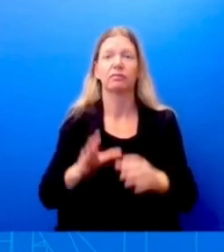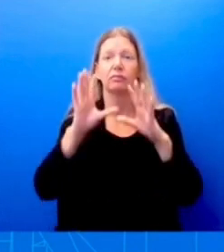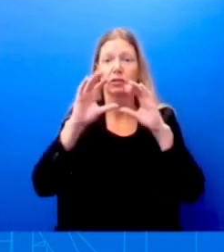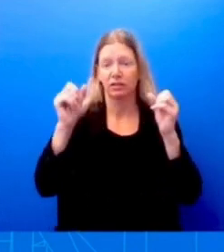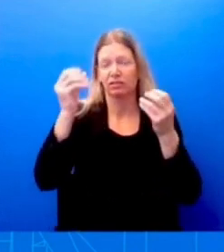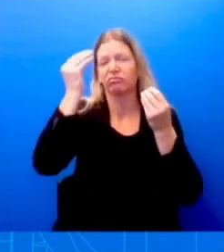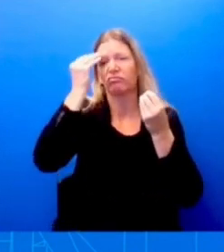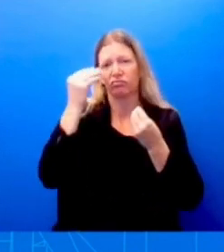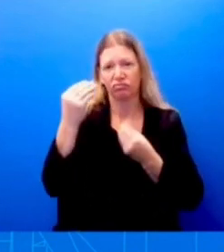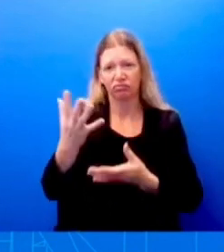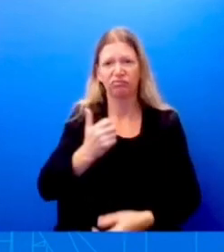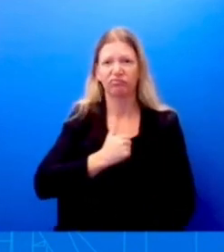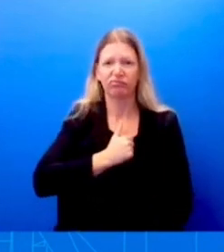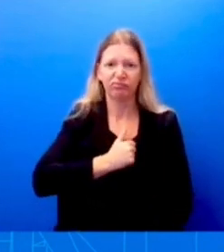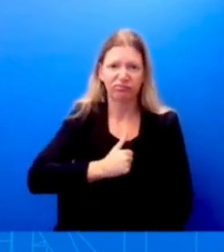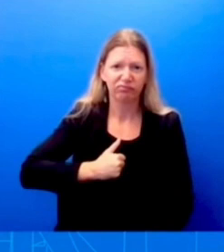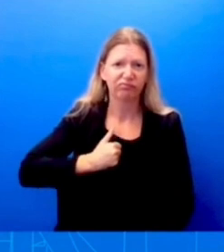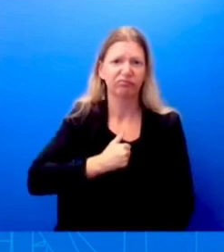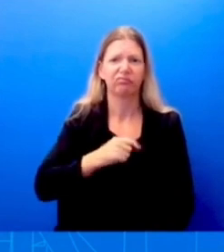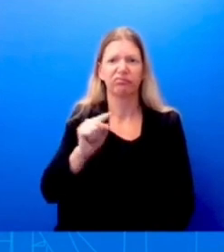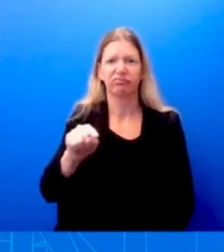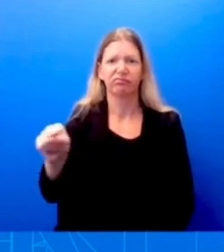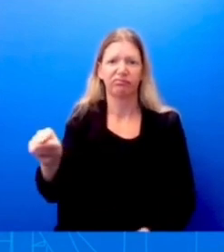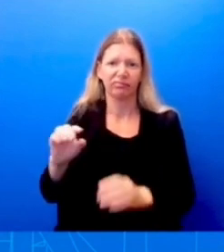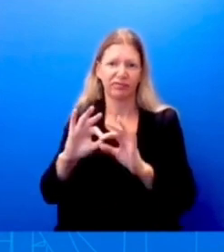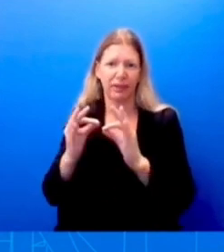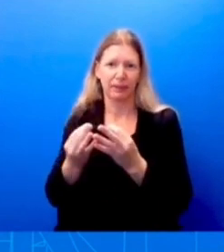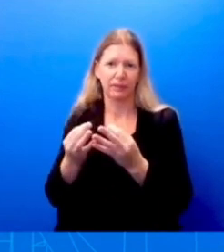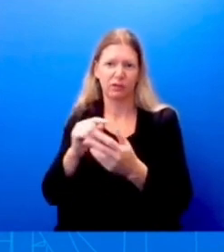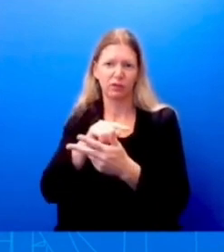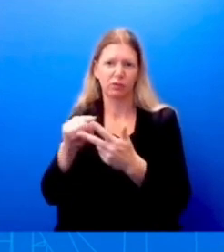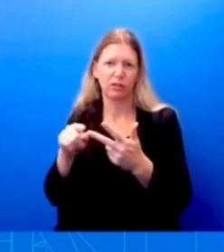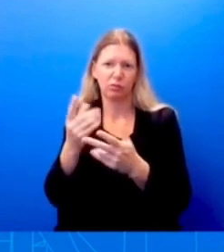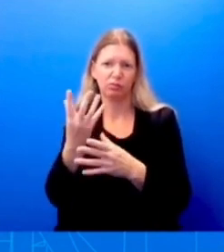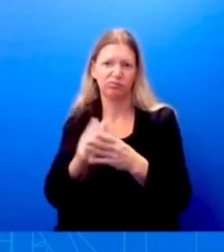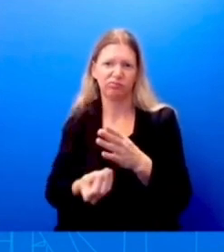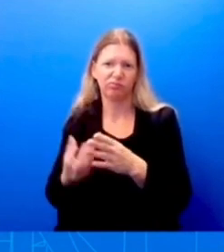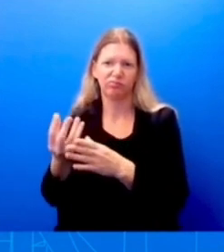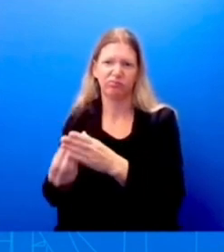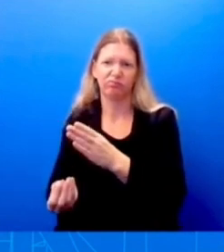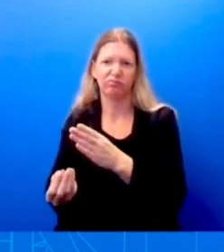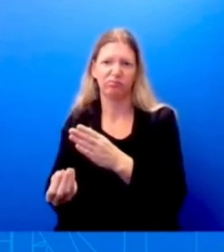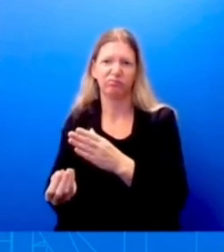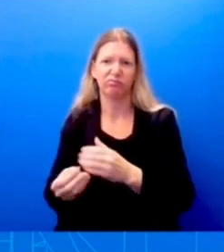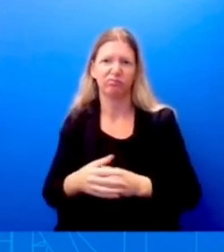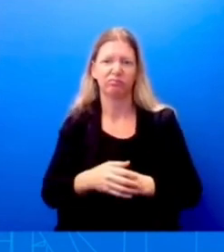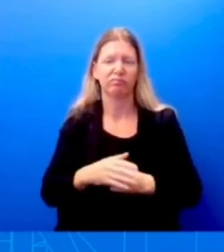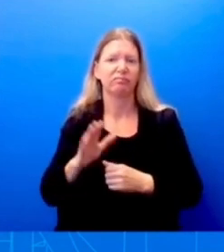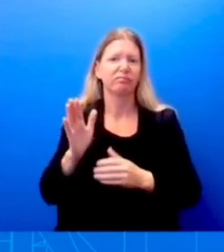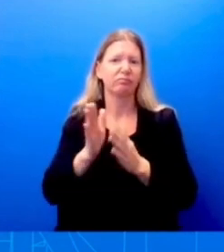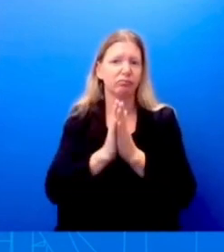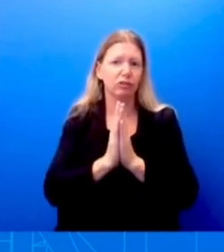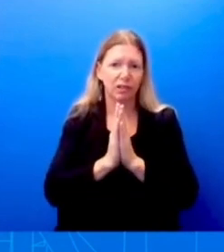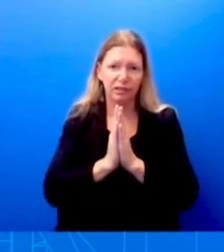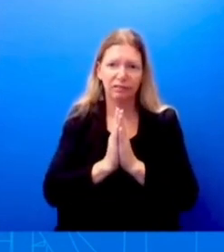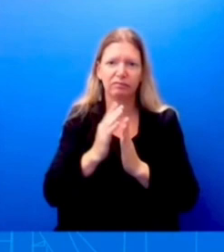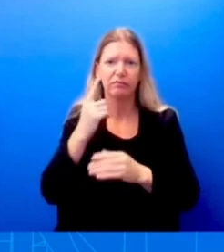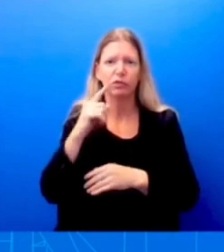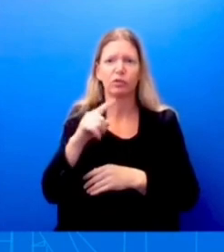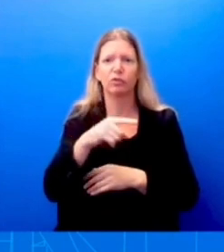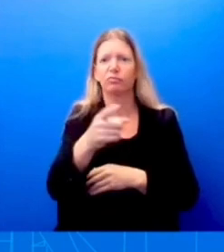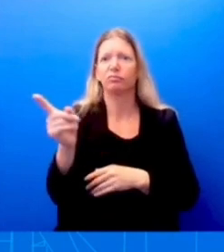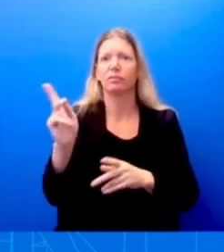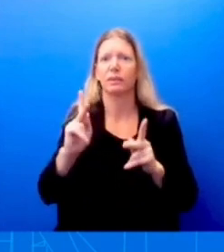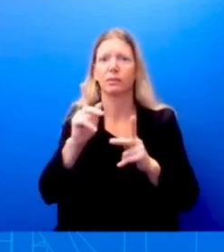who lost their lives in this horrific, horrific crash, as well as his prayers to those who also, uh, suffered injuries. Any,